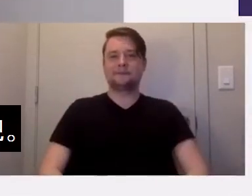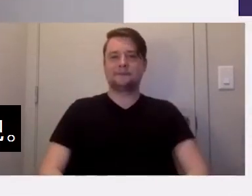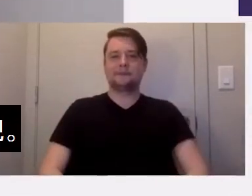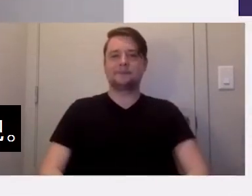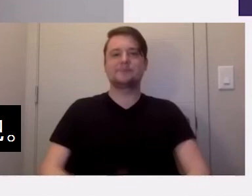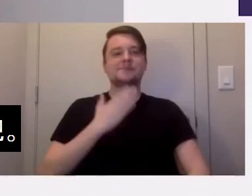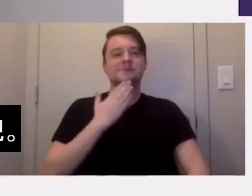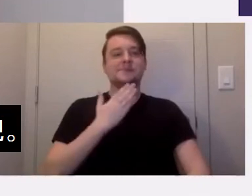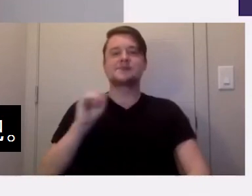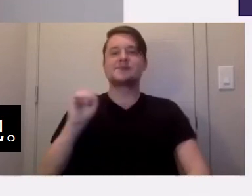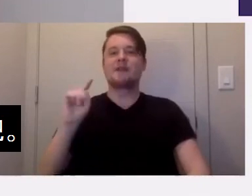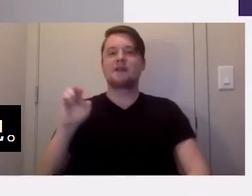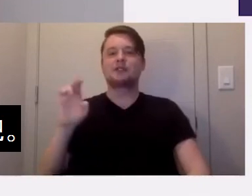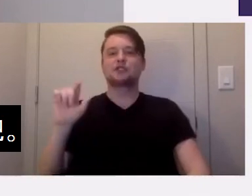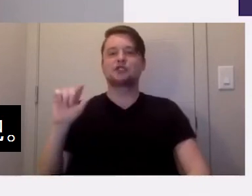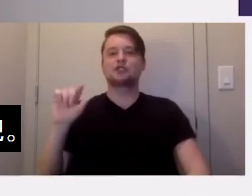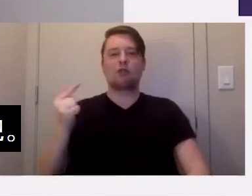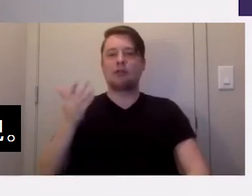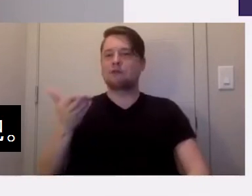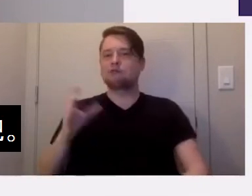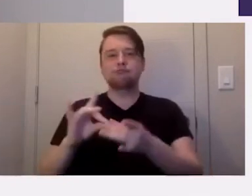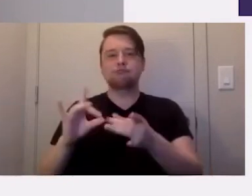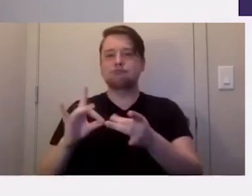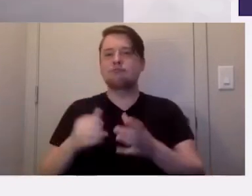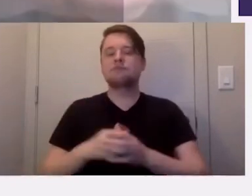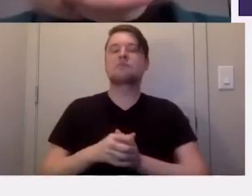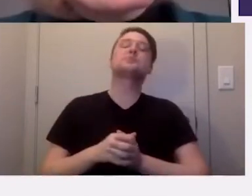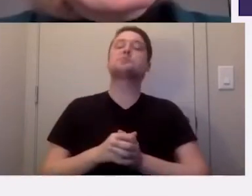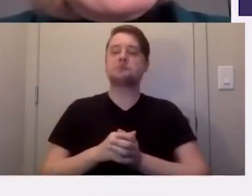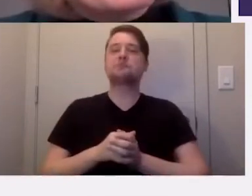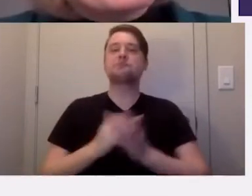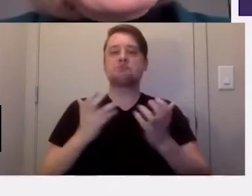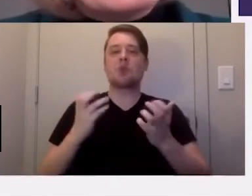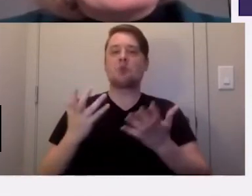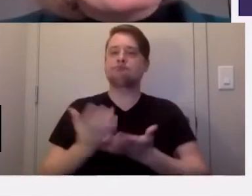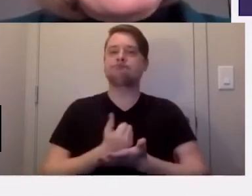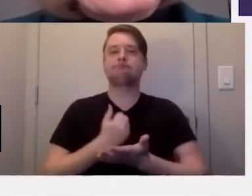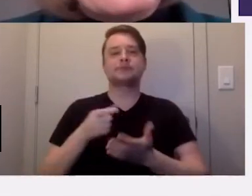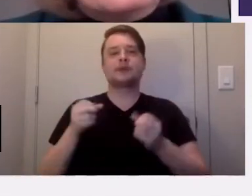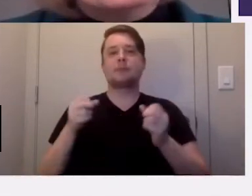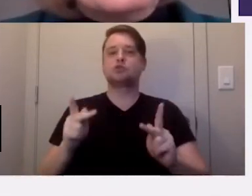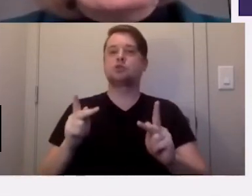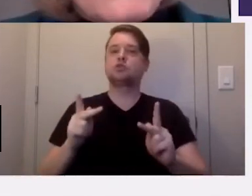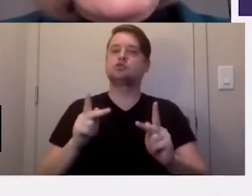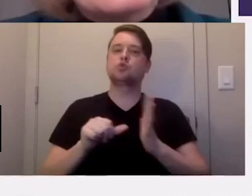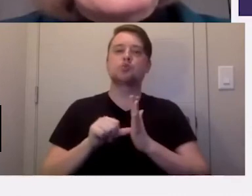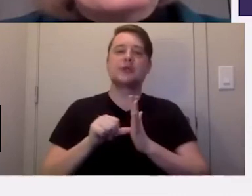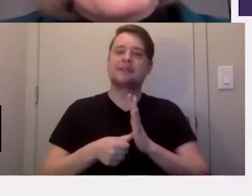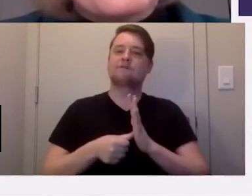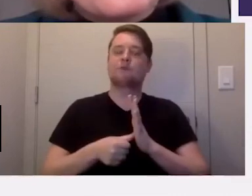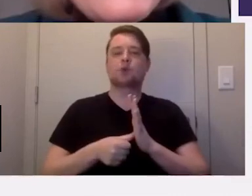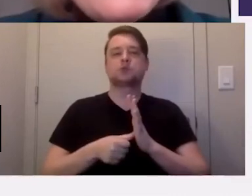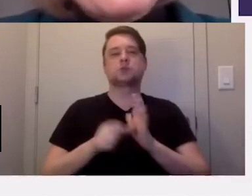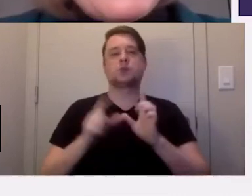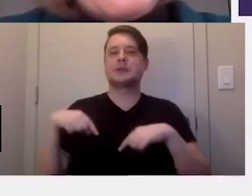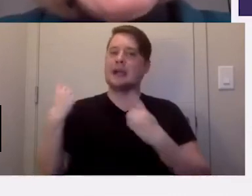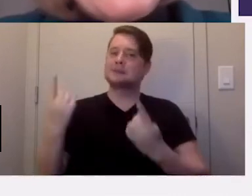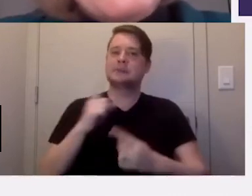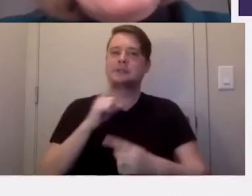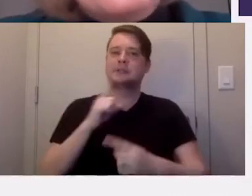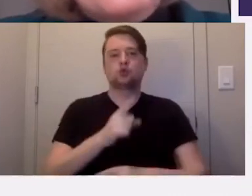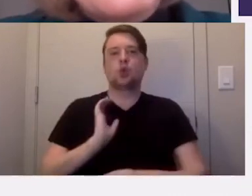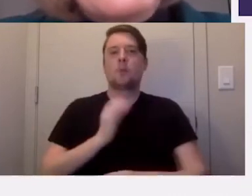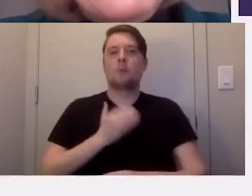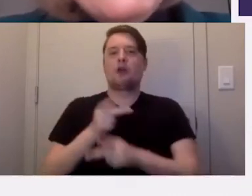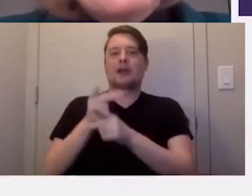Thanks. Sterling, could you comment as well? Yeah. You know, I just want to take this opportunity to reinforce what's always been true about